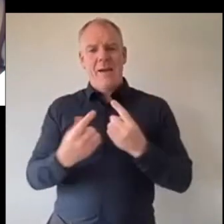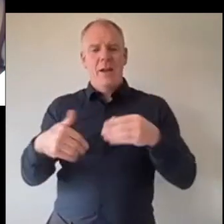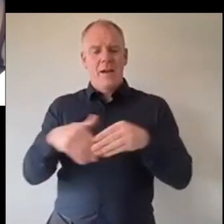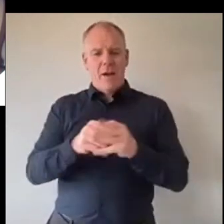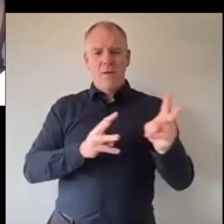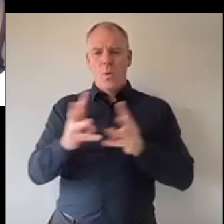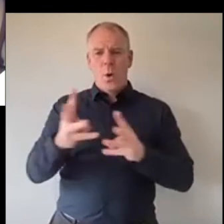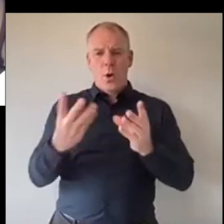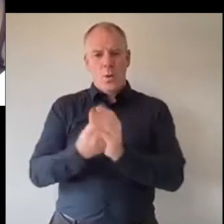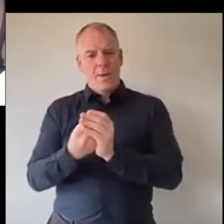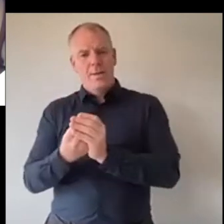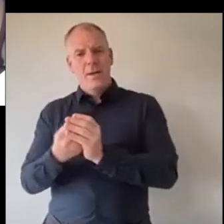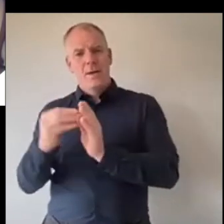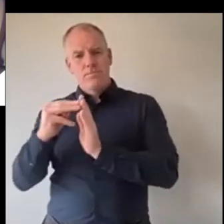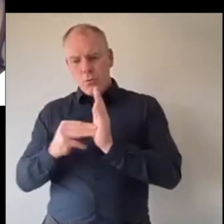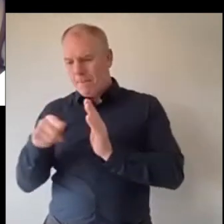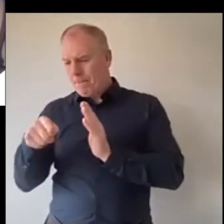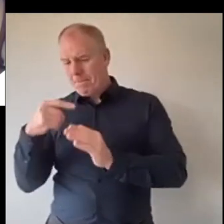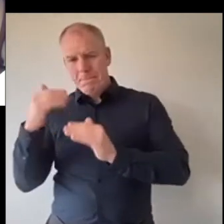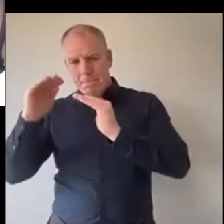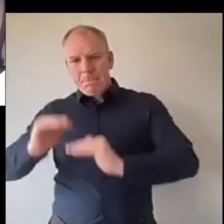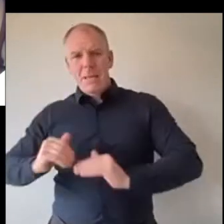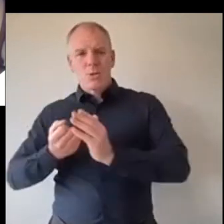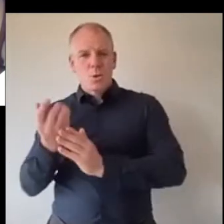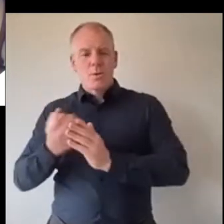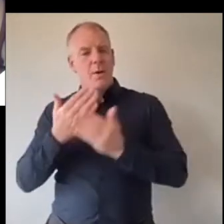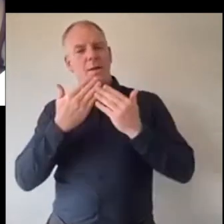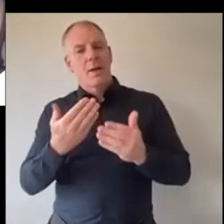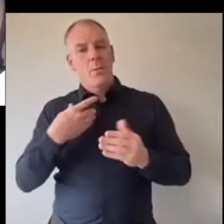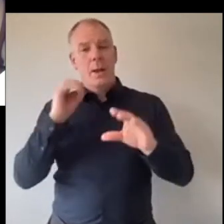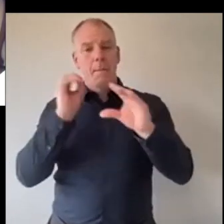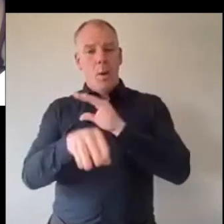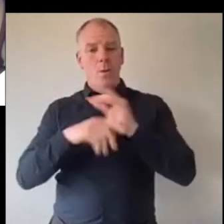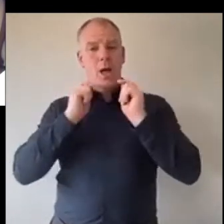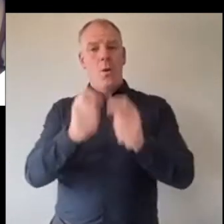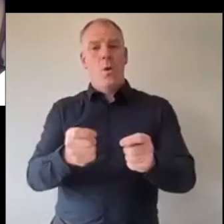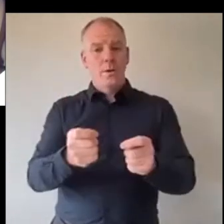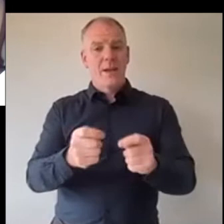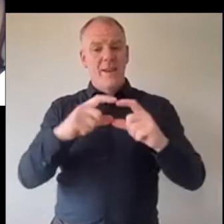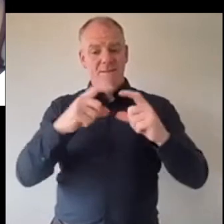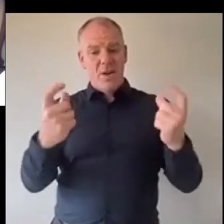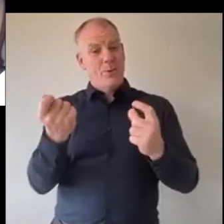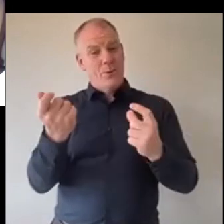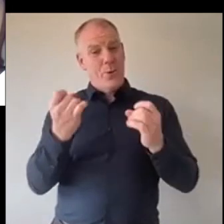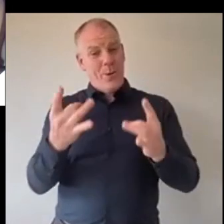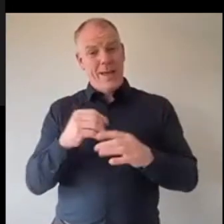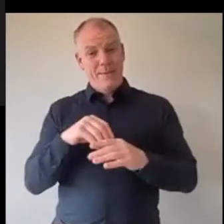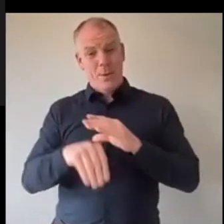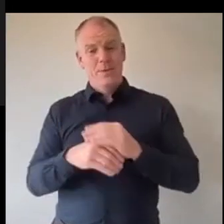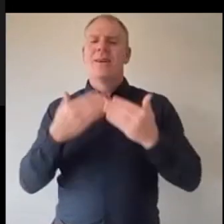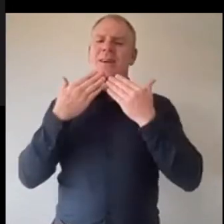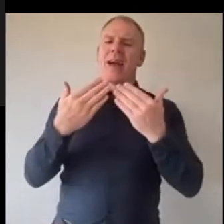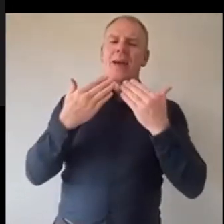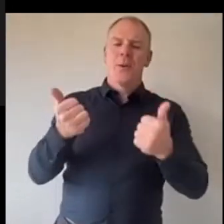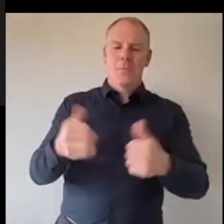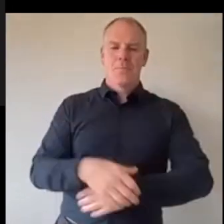working on these so thank you so much Jake and we will send you your award and your voucher on the way yeah thanks